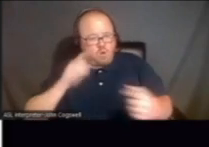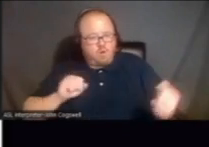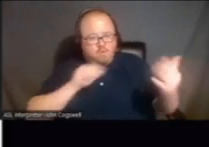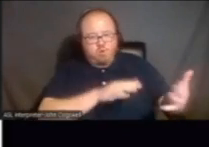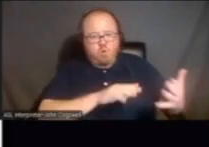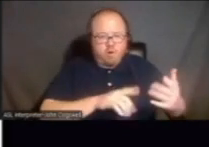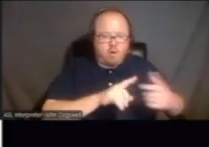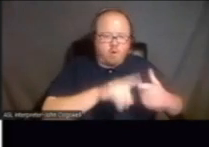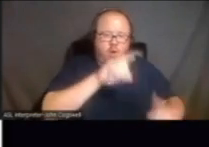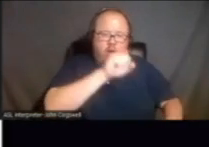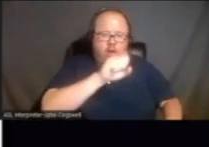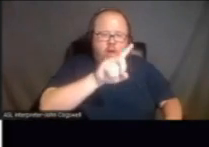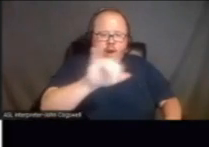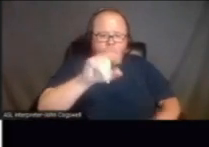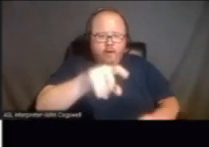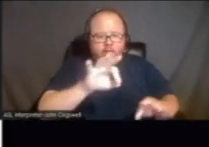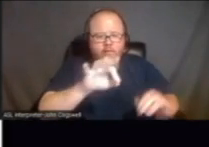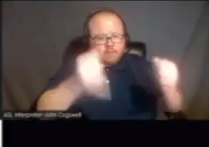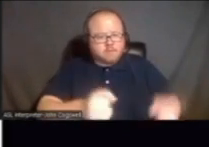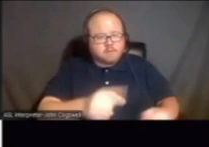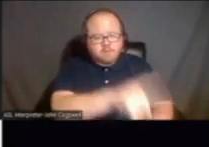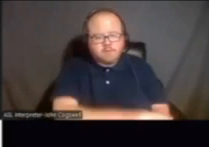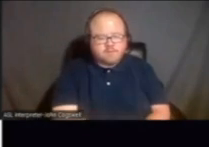SSDI needs of an individual?